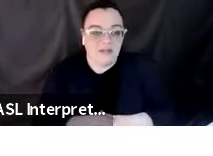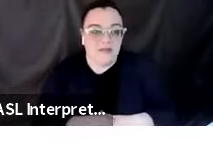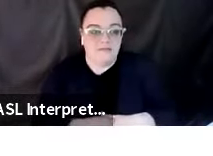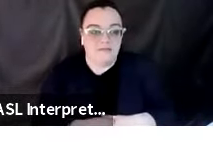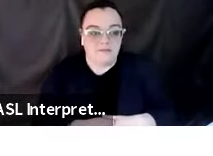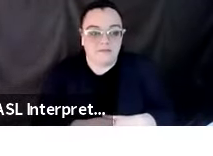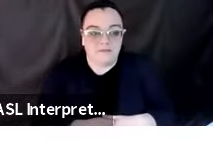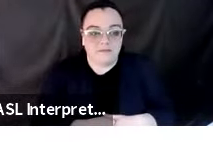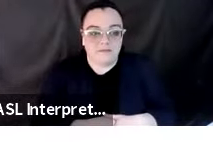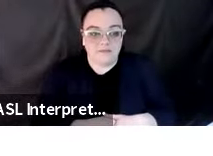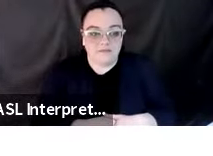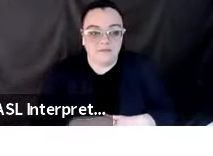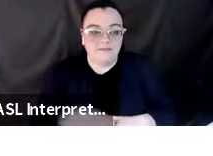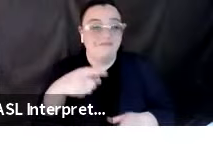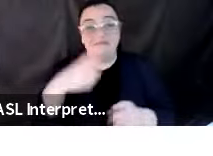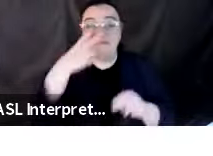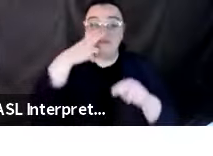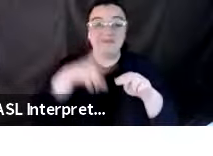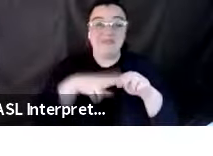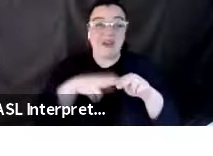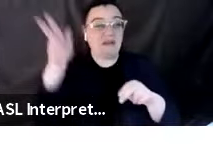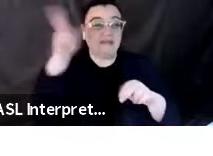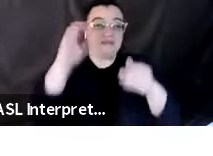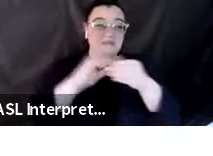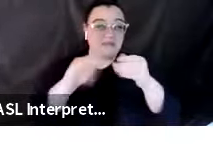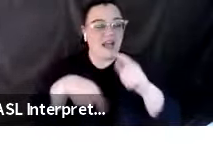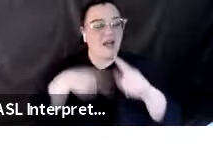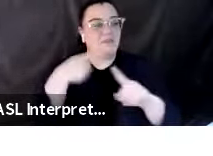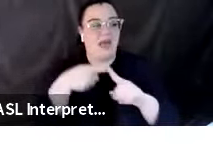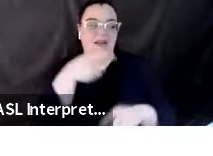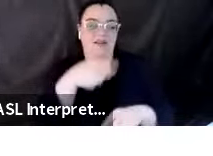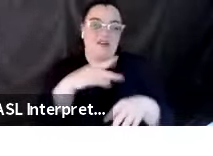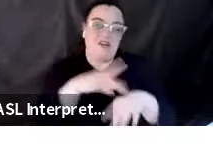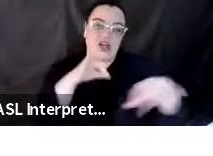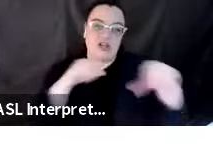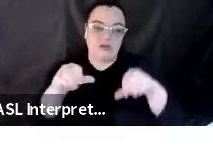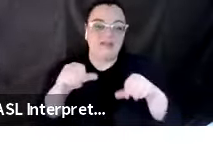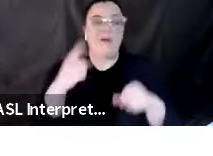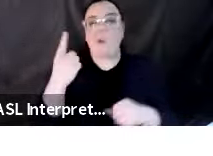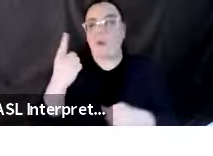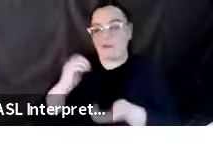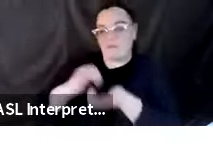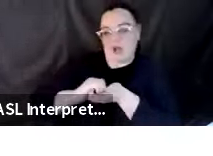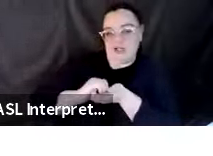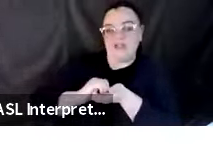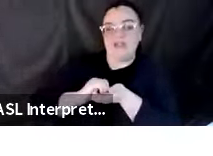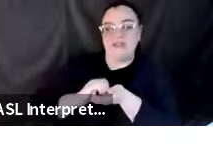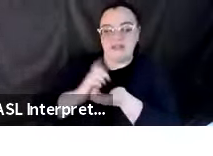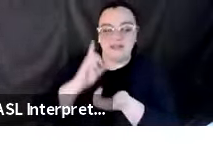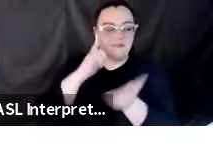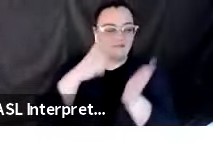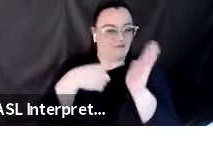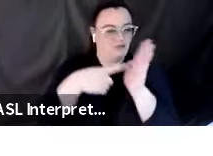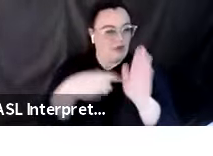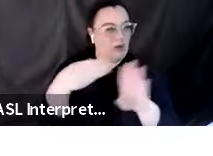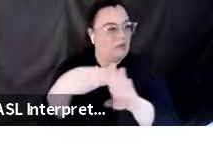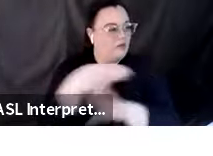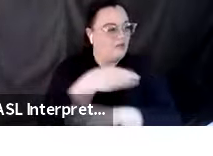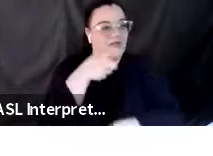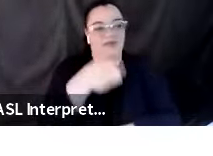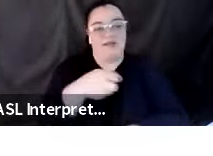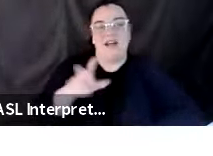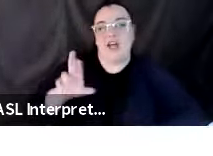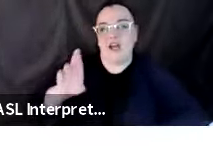here's a really fun way of hearing about this with a partner of ours showed the resources earlier. This is Rocket.